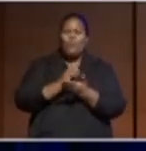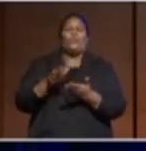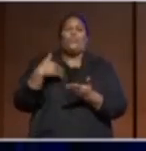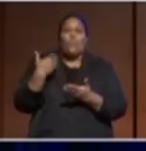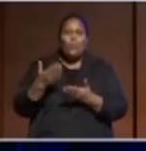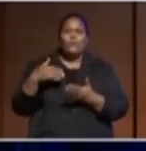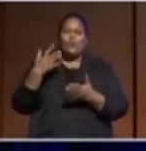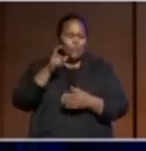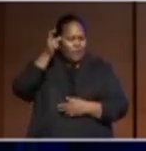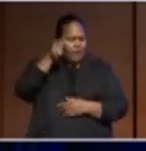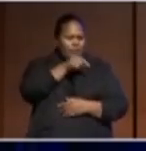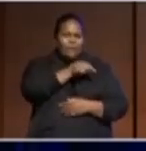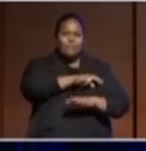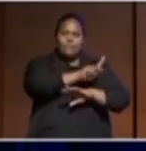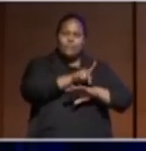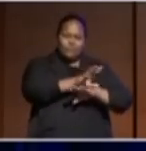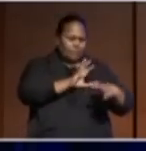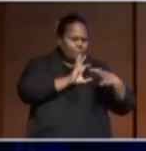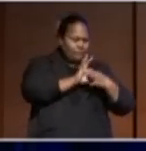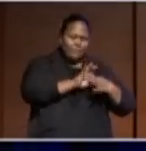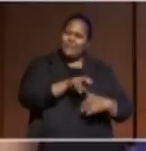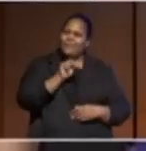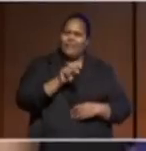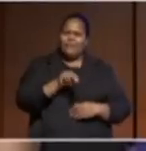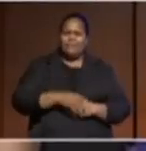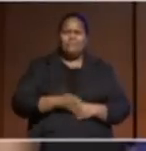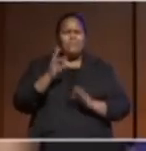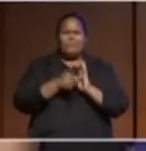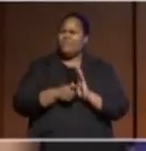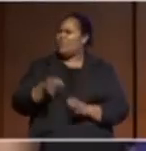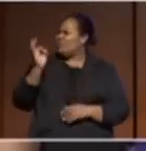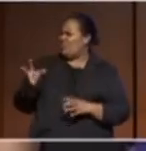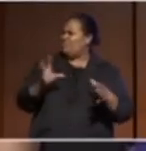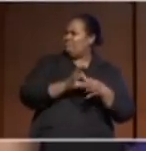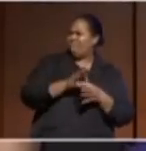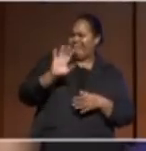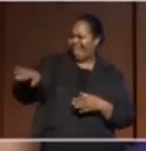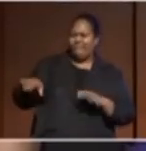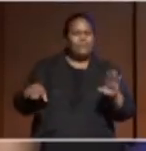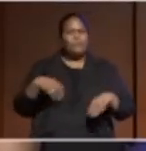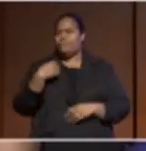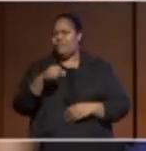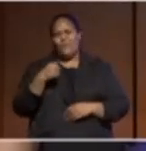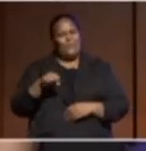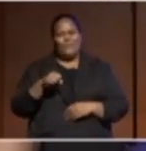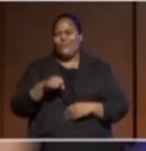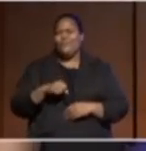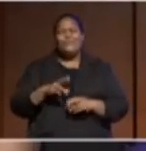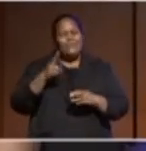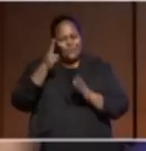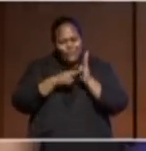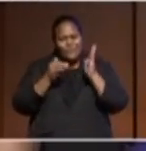towards this donor-doni relationship. That is not the future of our New Zealand relationship in the region.